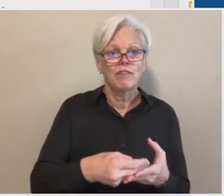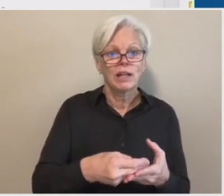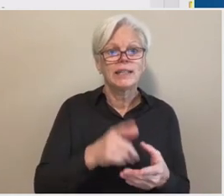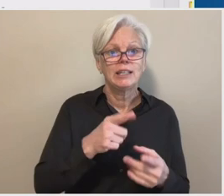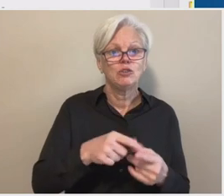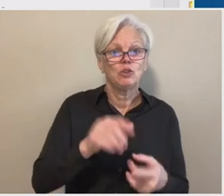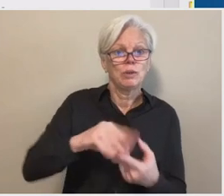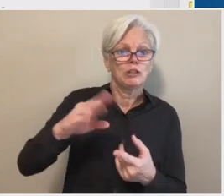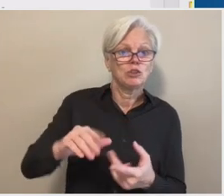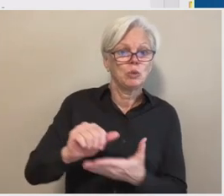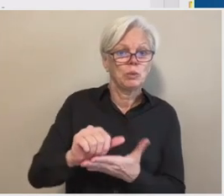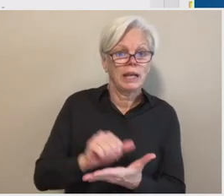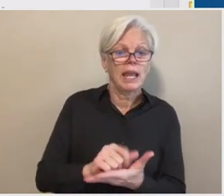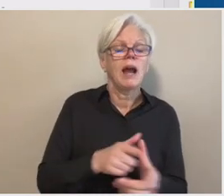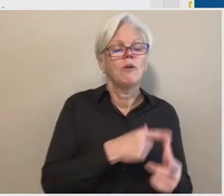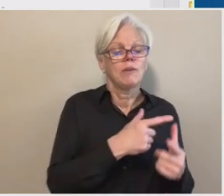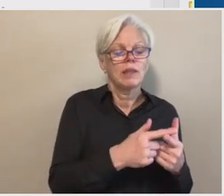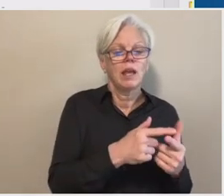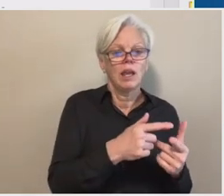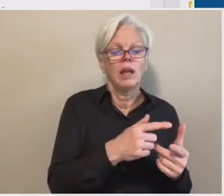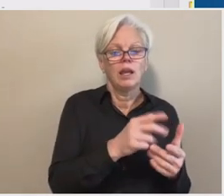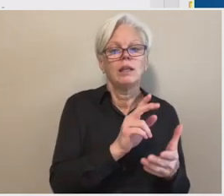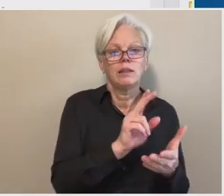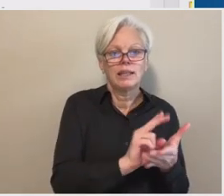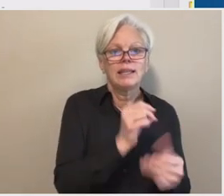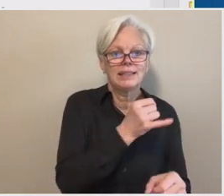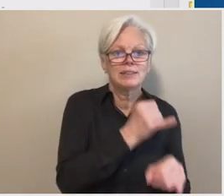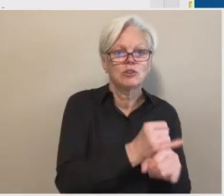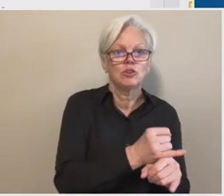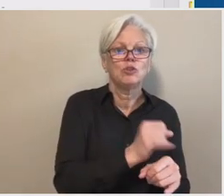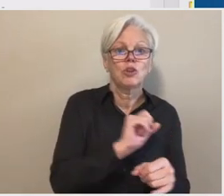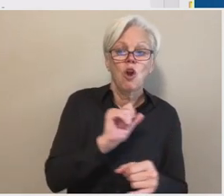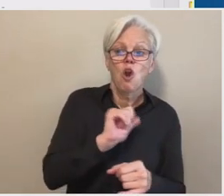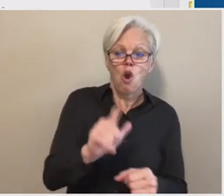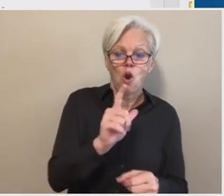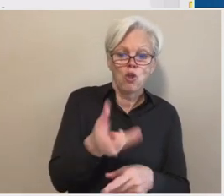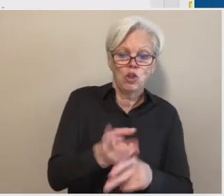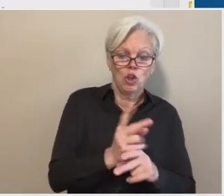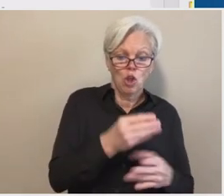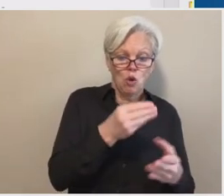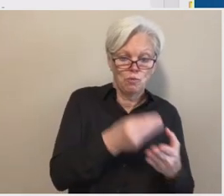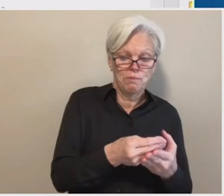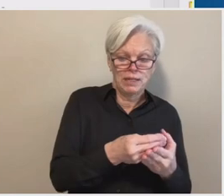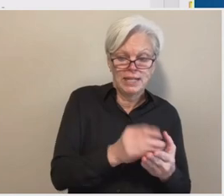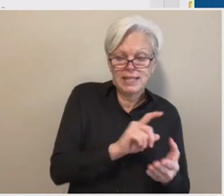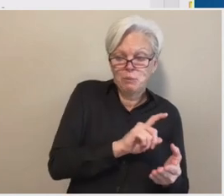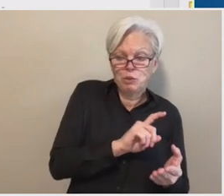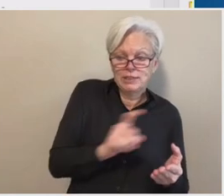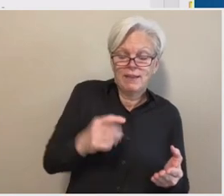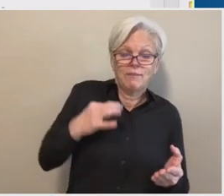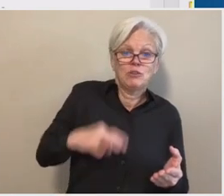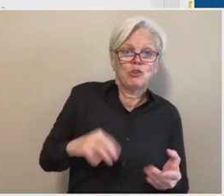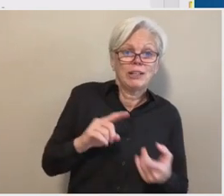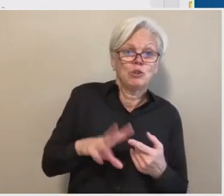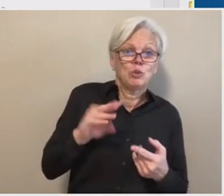return all of those, all of the, all of the loan funds that were actually credited to the student's account back to the department. However,